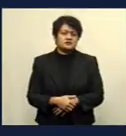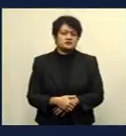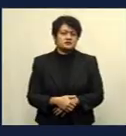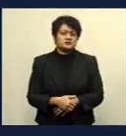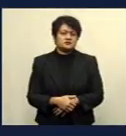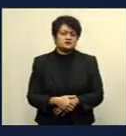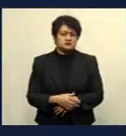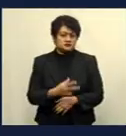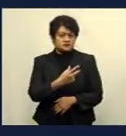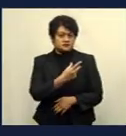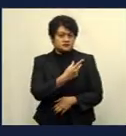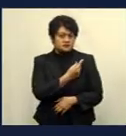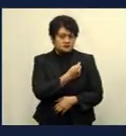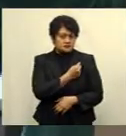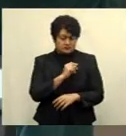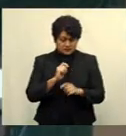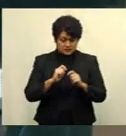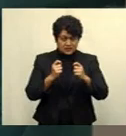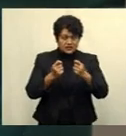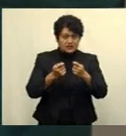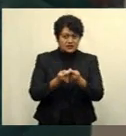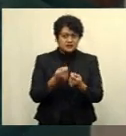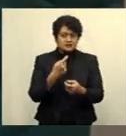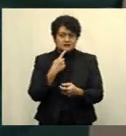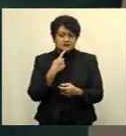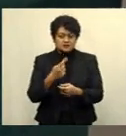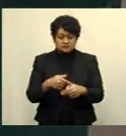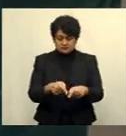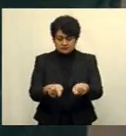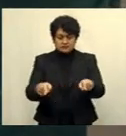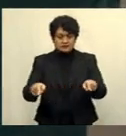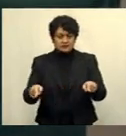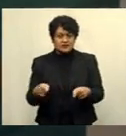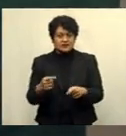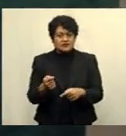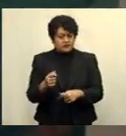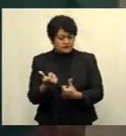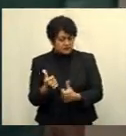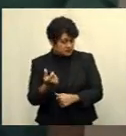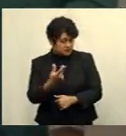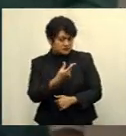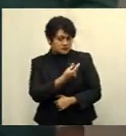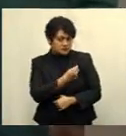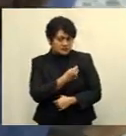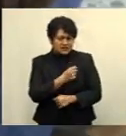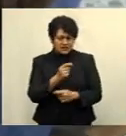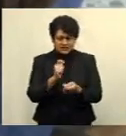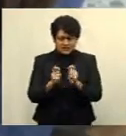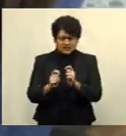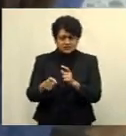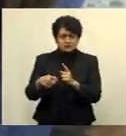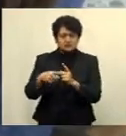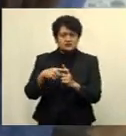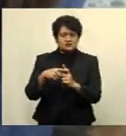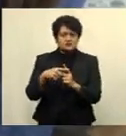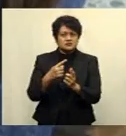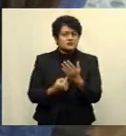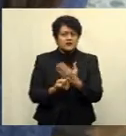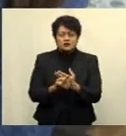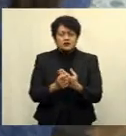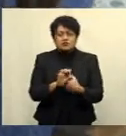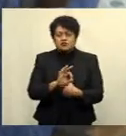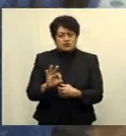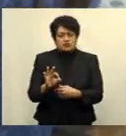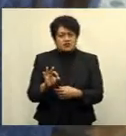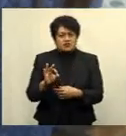The Vaccination Task Force Head says frontliners, after getting JEPS tested positive, however, did not end up in the hospital.